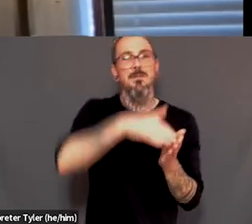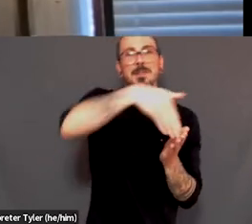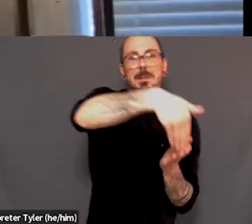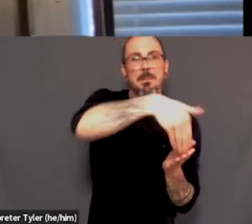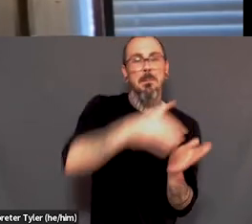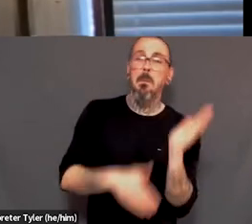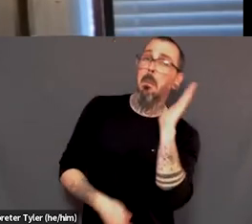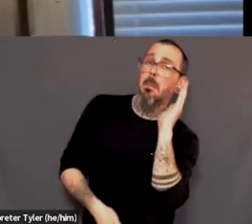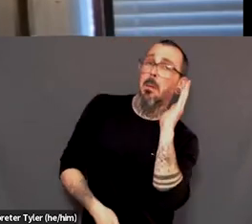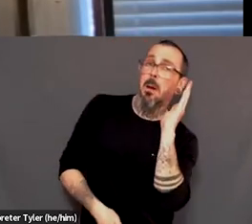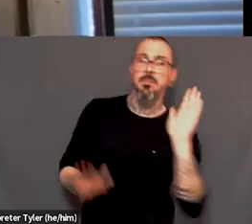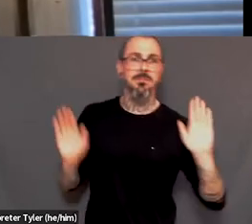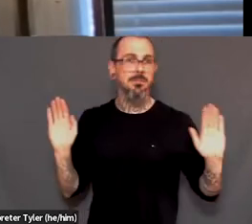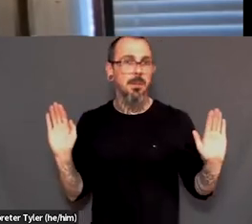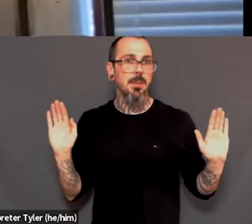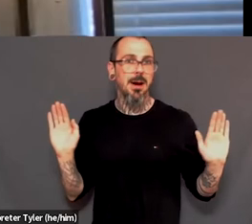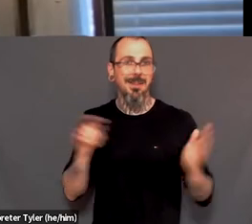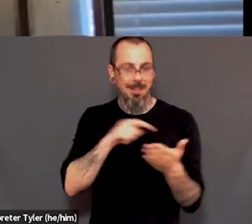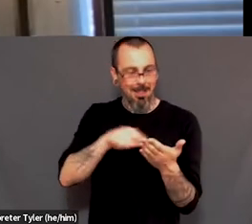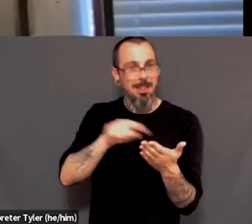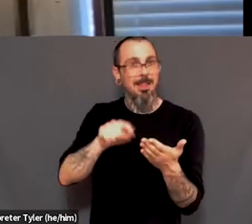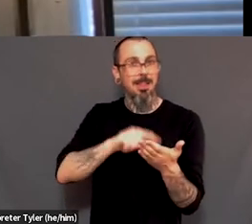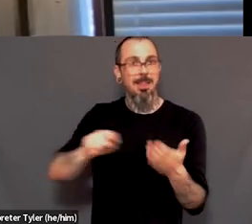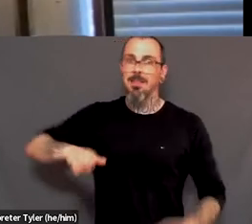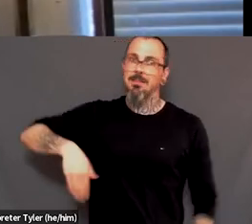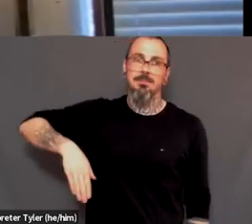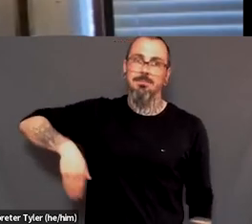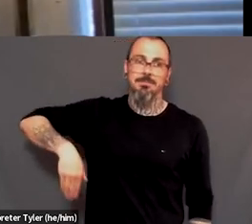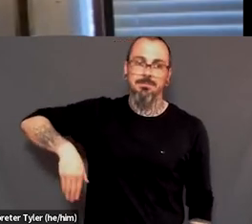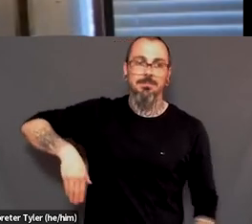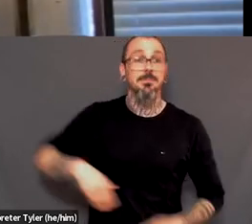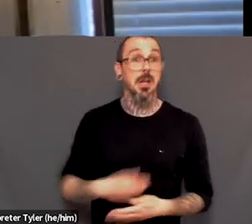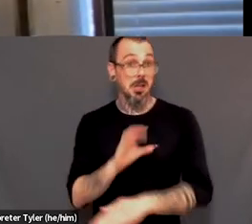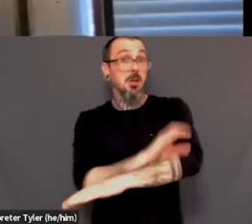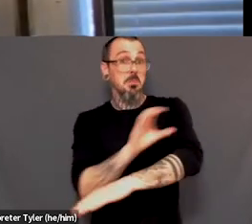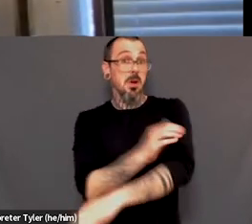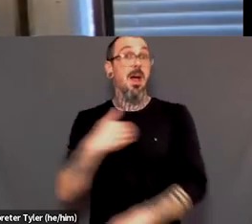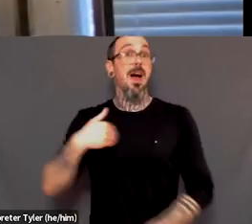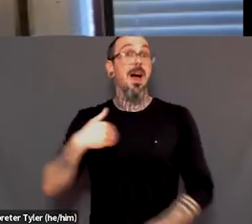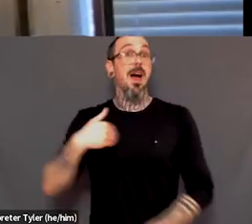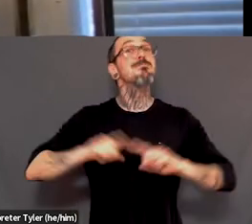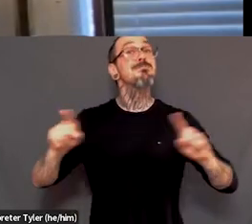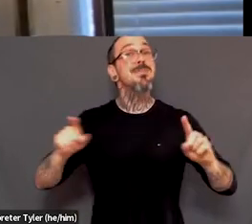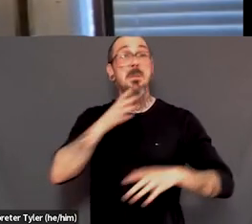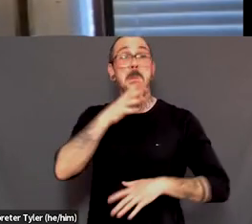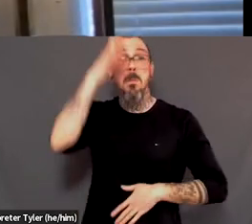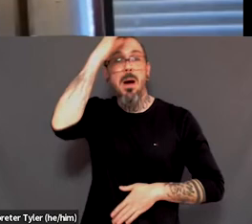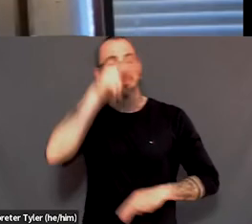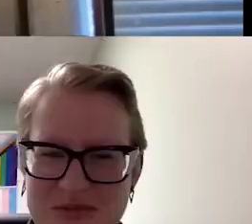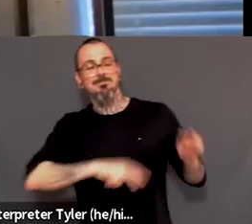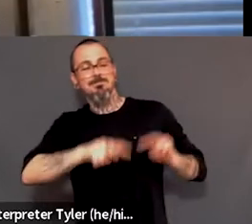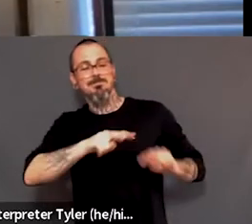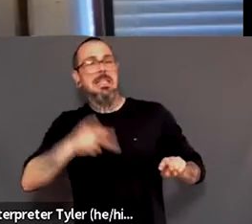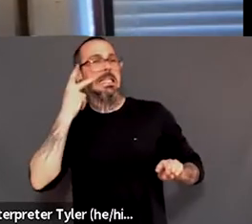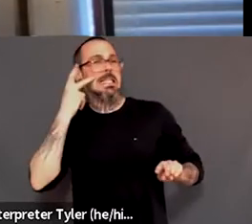like, it was hard to see your, your parents would see your search history and such if you didn't know how to